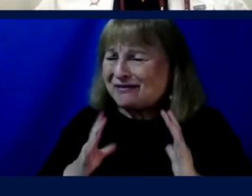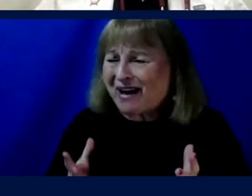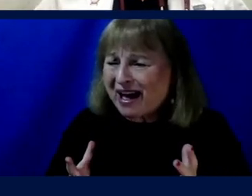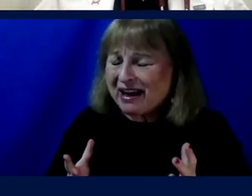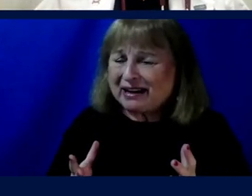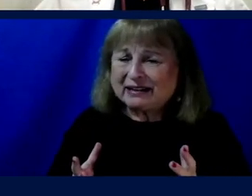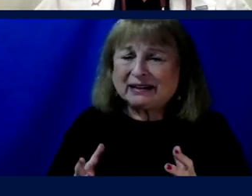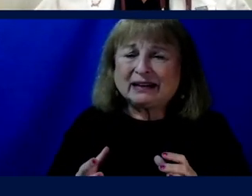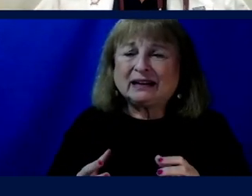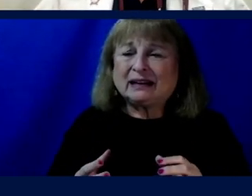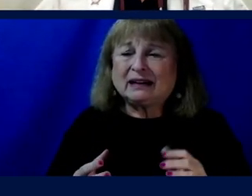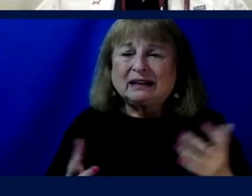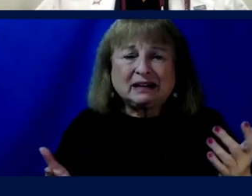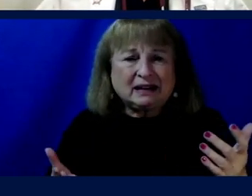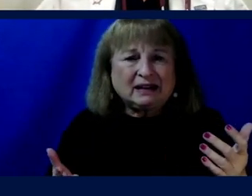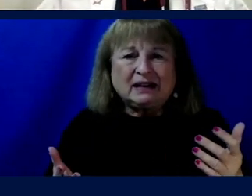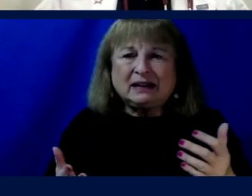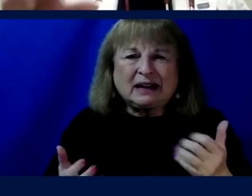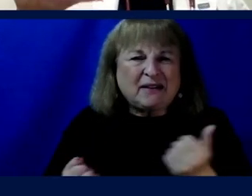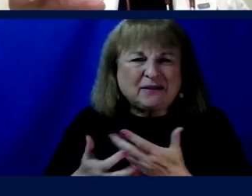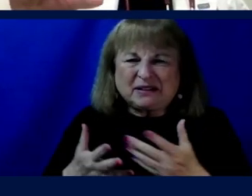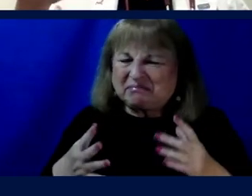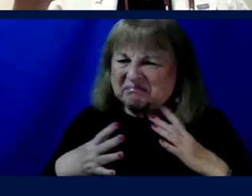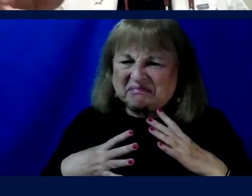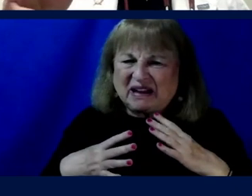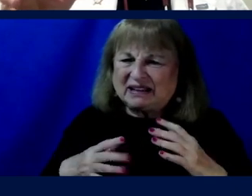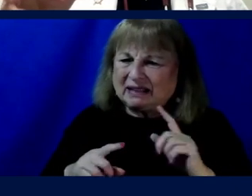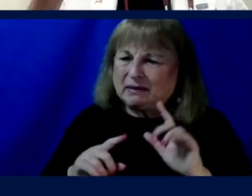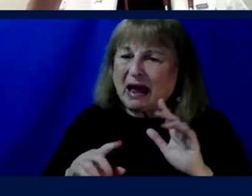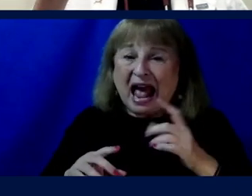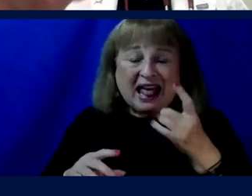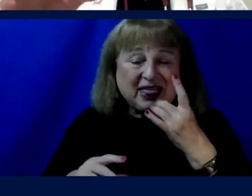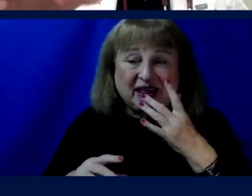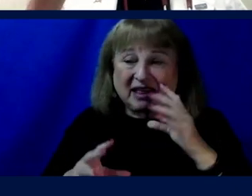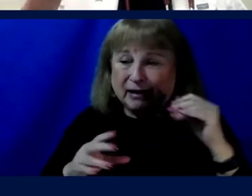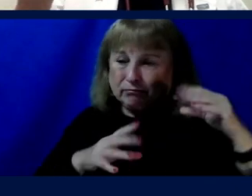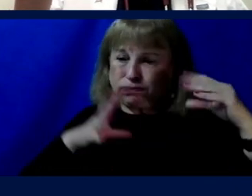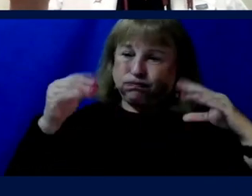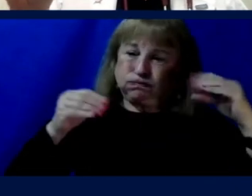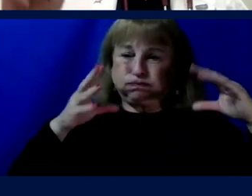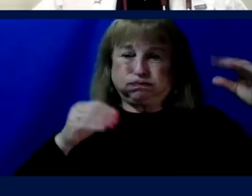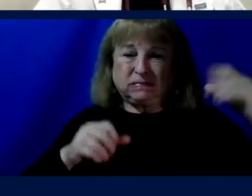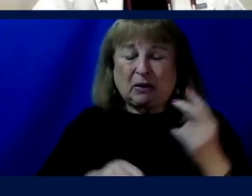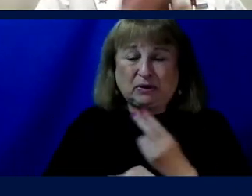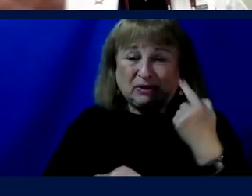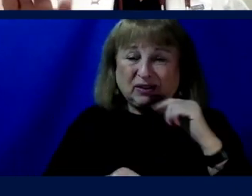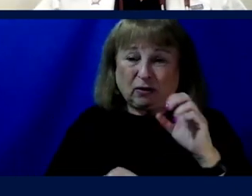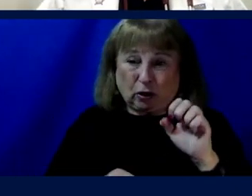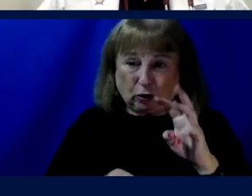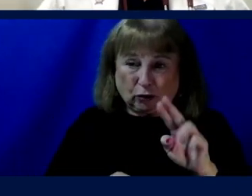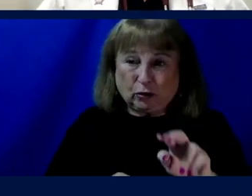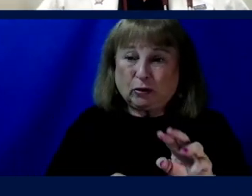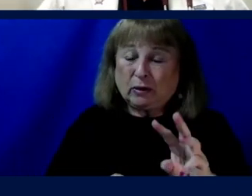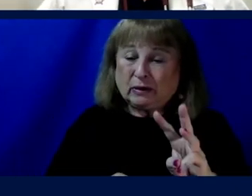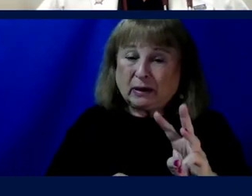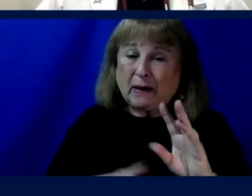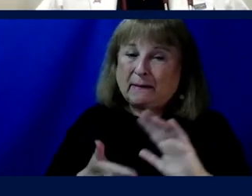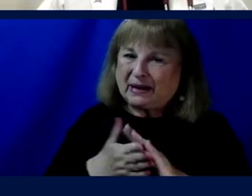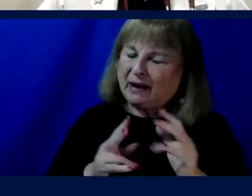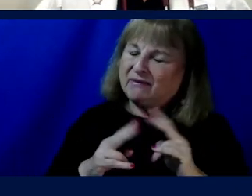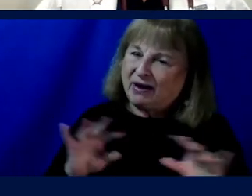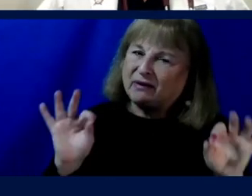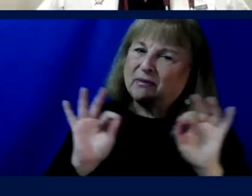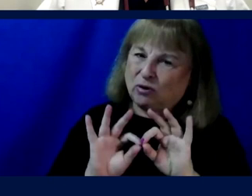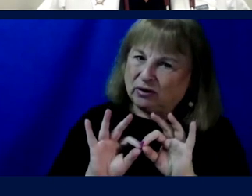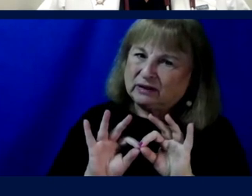The comms can go down. They're communicating just fine. And by the way, the light signaling that we were using for this crew became invaluable for the entire crew.